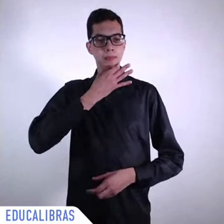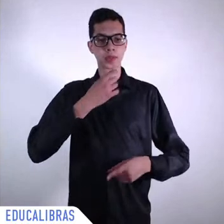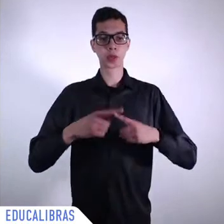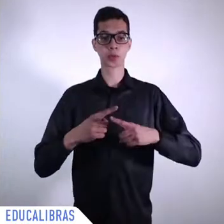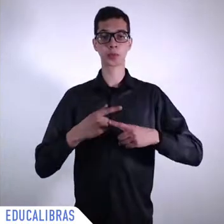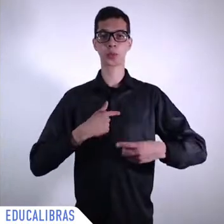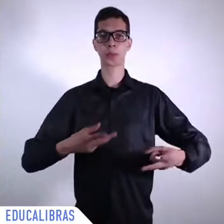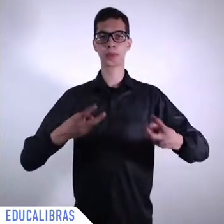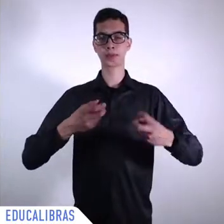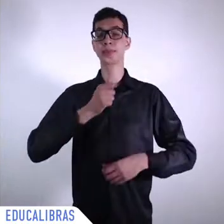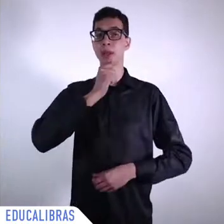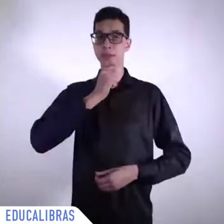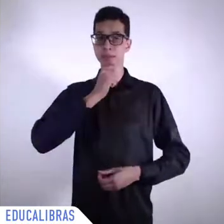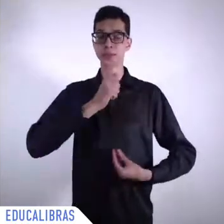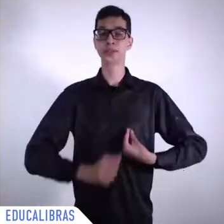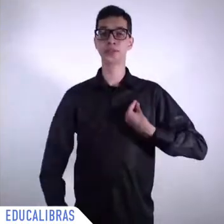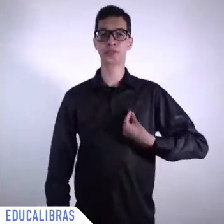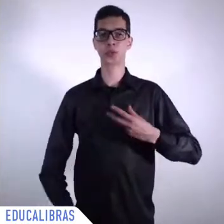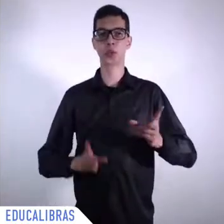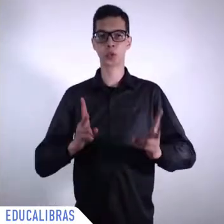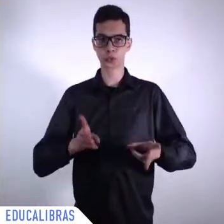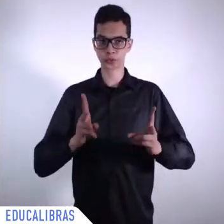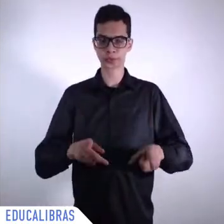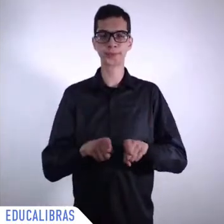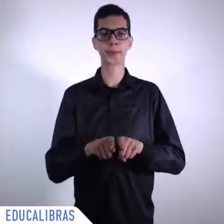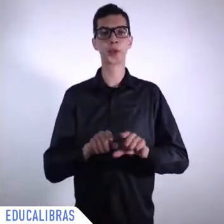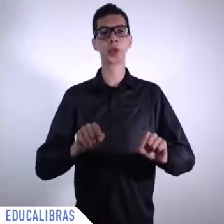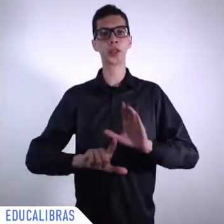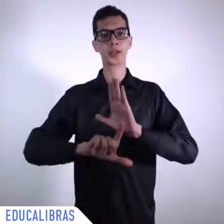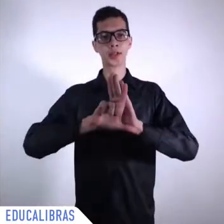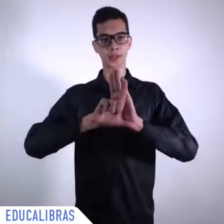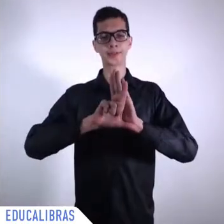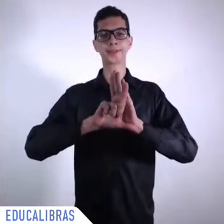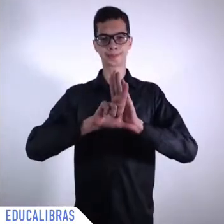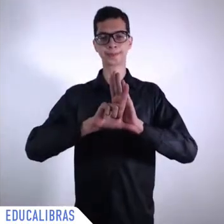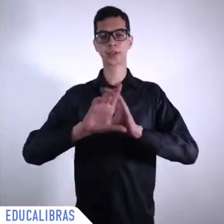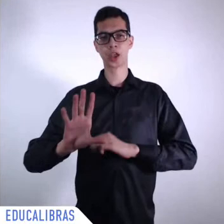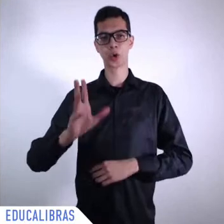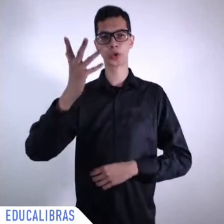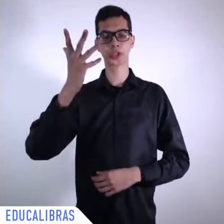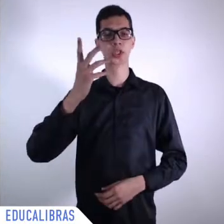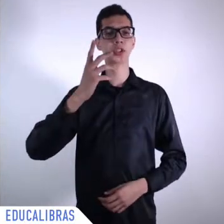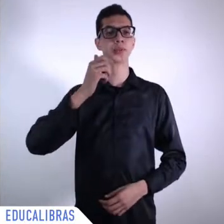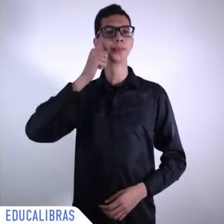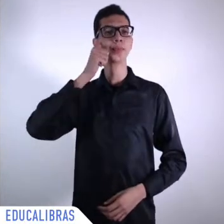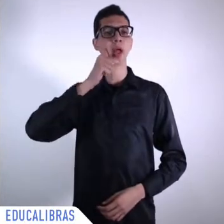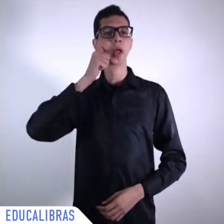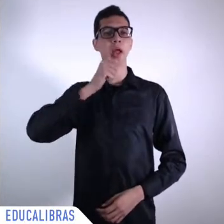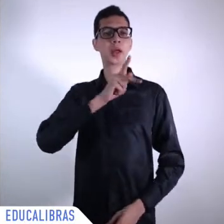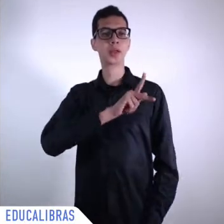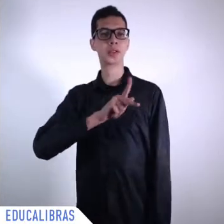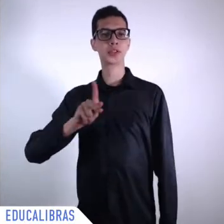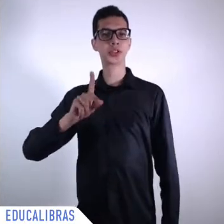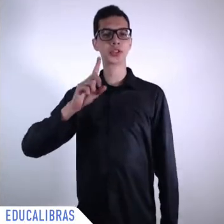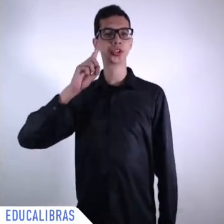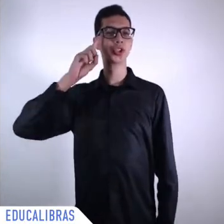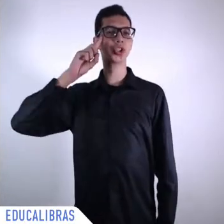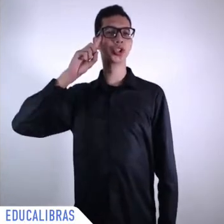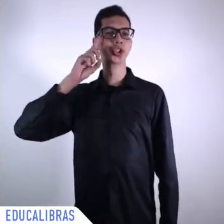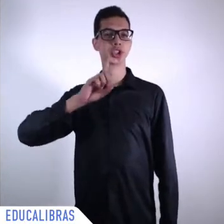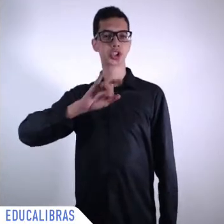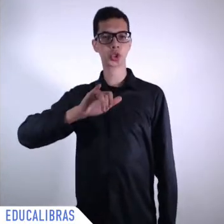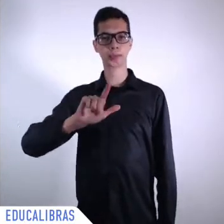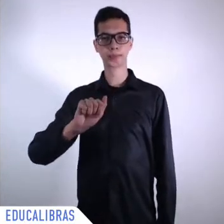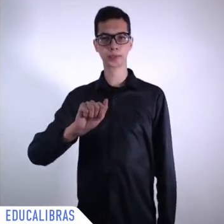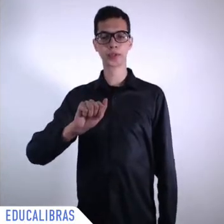who is almost compatriot by Medina Bukova, because their parents came from Bulgaria, as you know, but the overthrow of